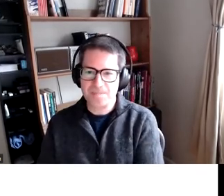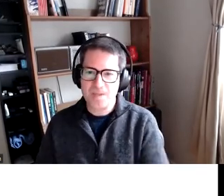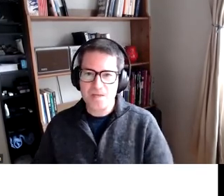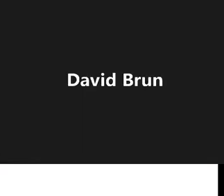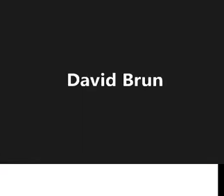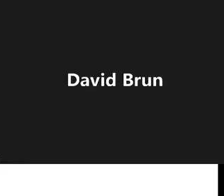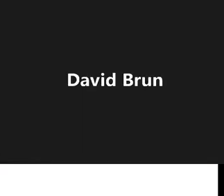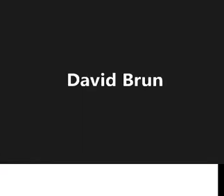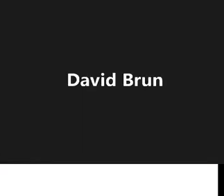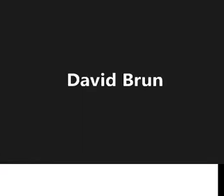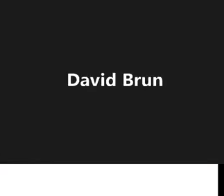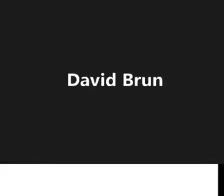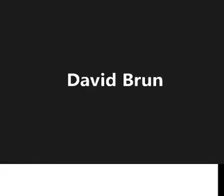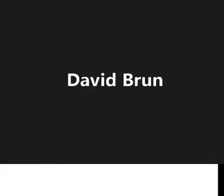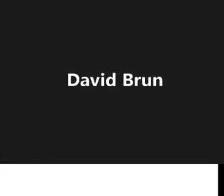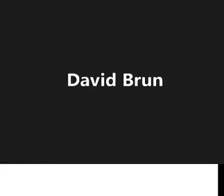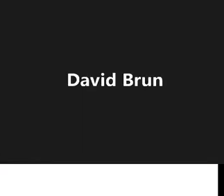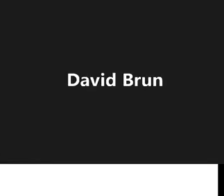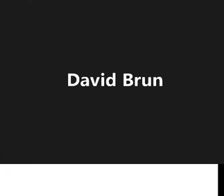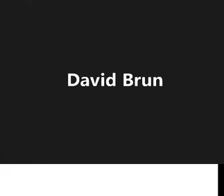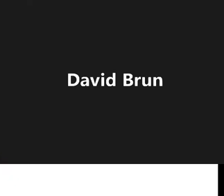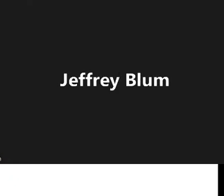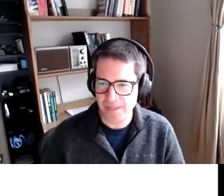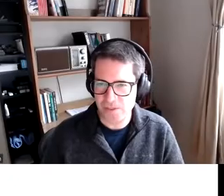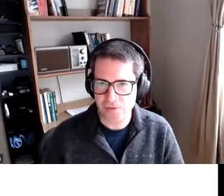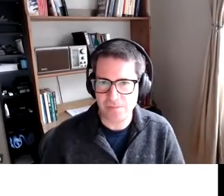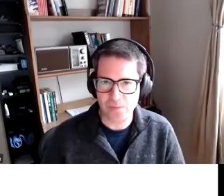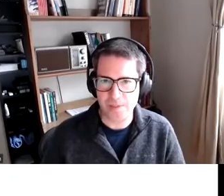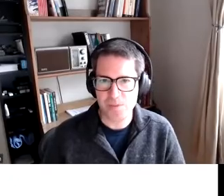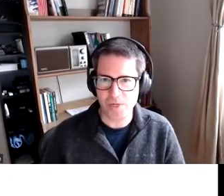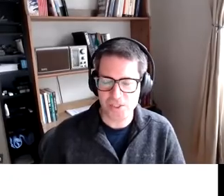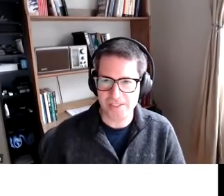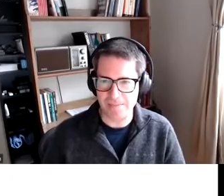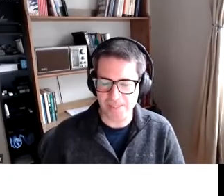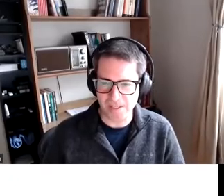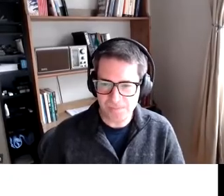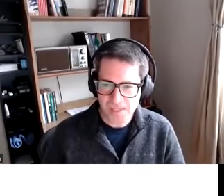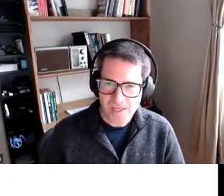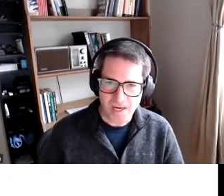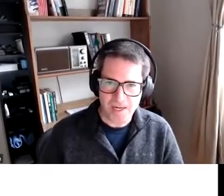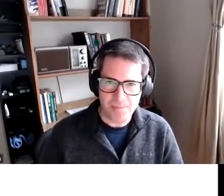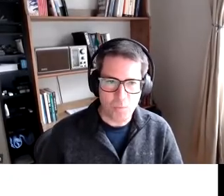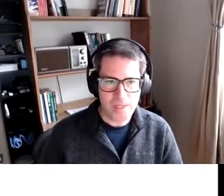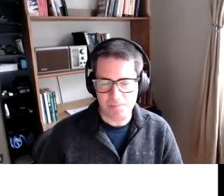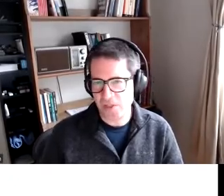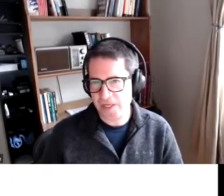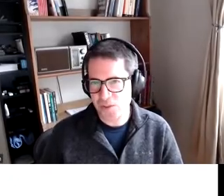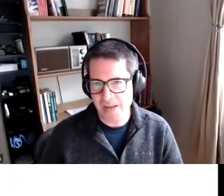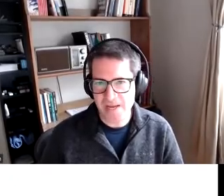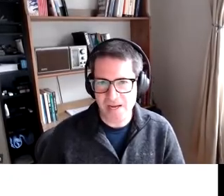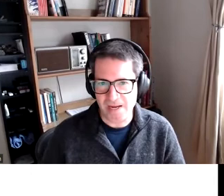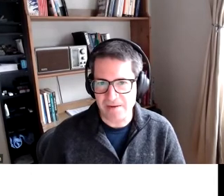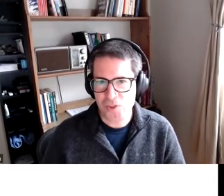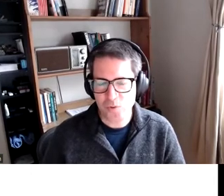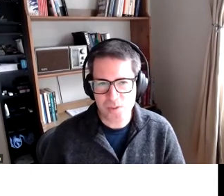so i'm jeff blum i as david mentioned i'm the technical project manager for the image project at mcgill i'm a white middle-aged